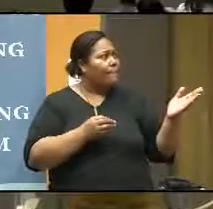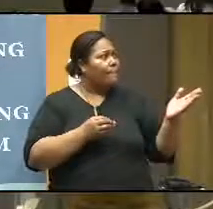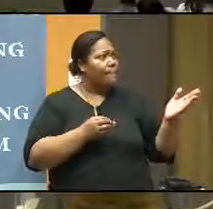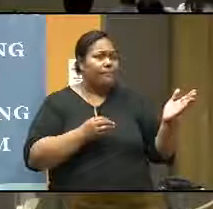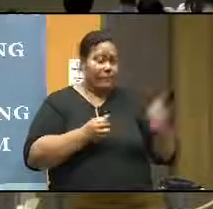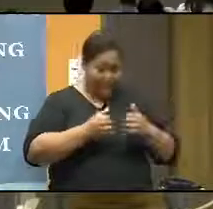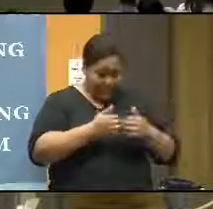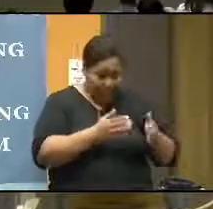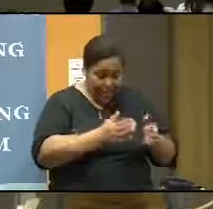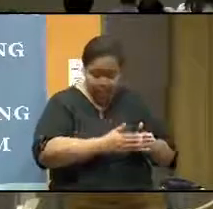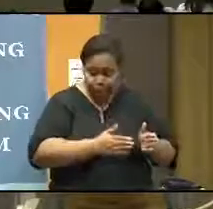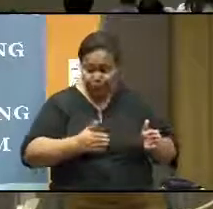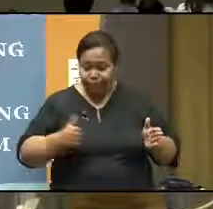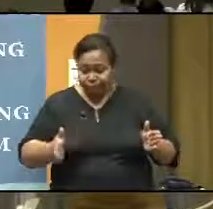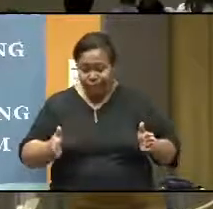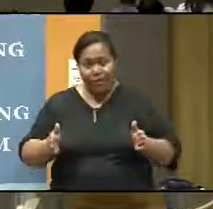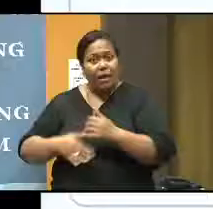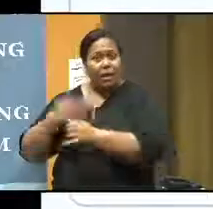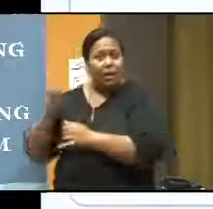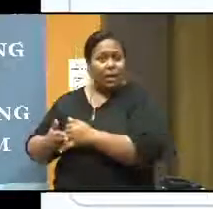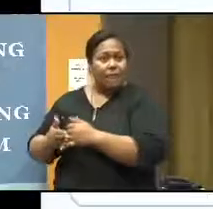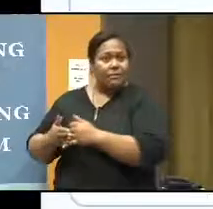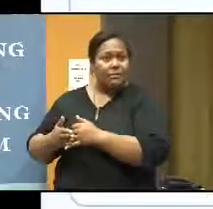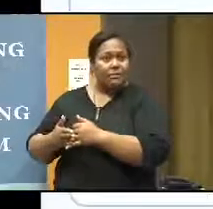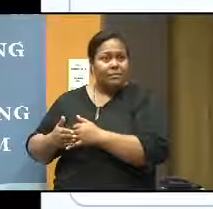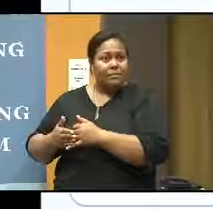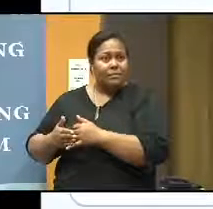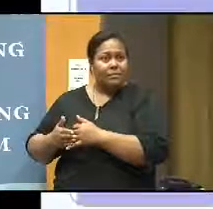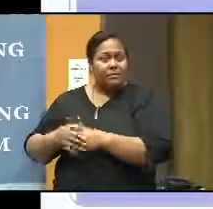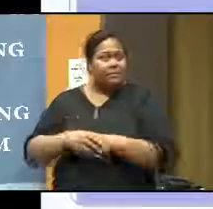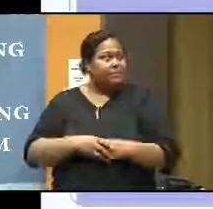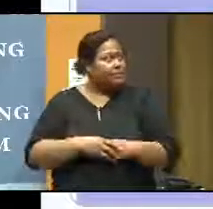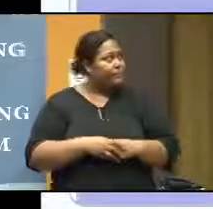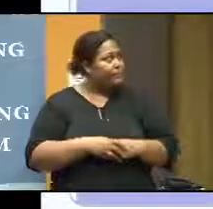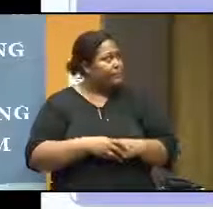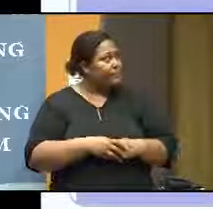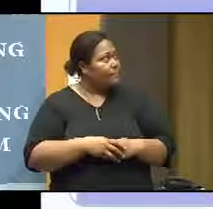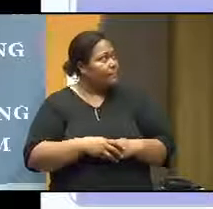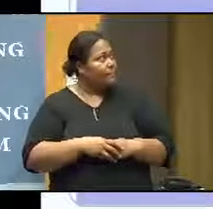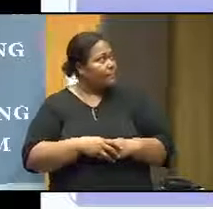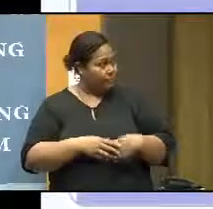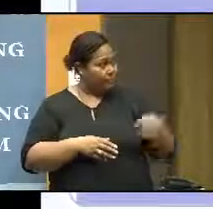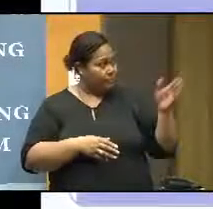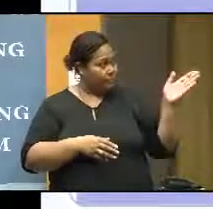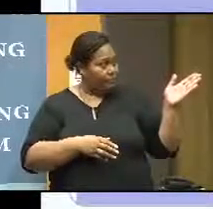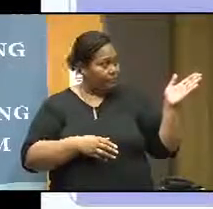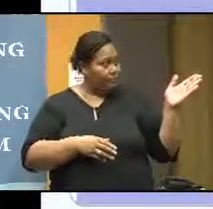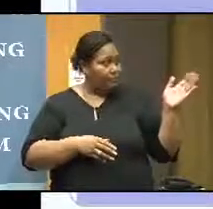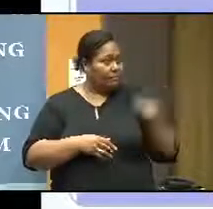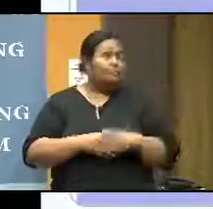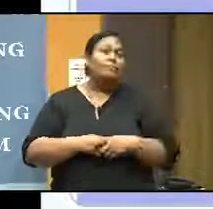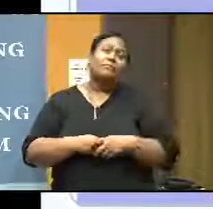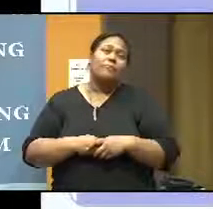finally coming to analyze and synthesis and then to communicate and apply. Okay. Well, before we go